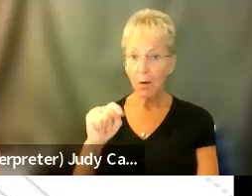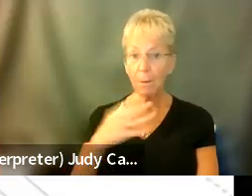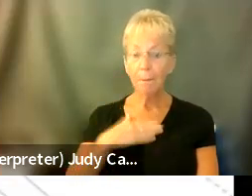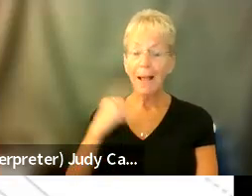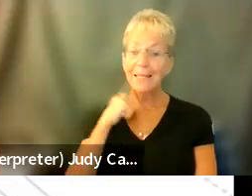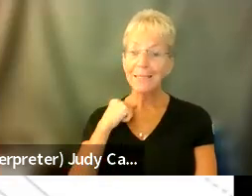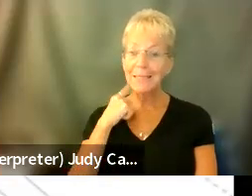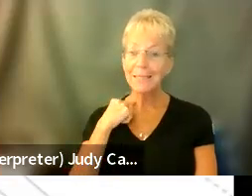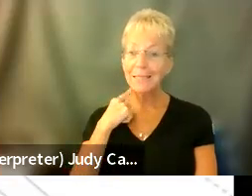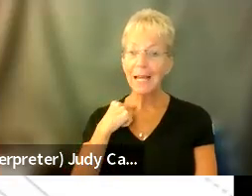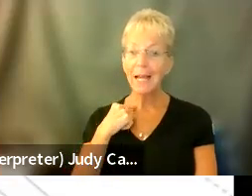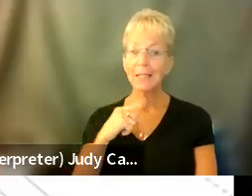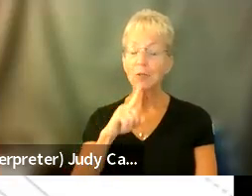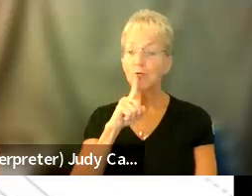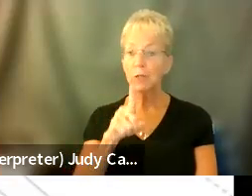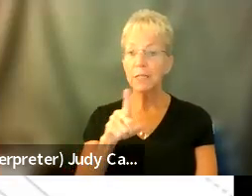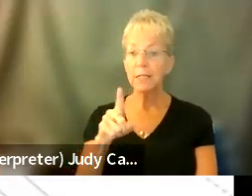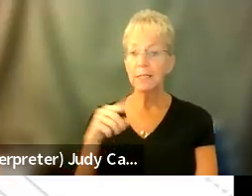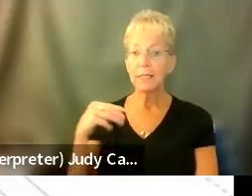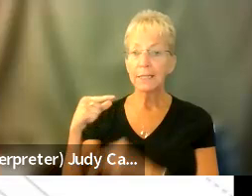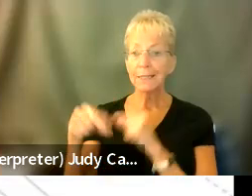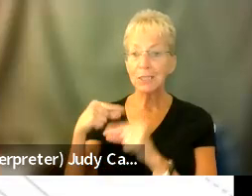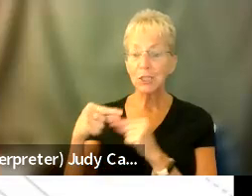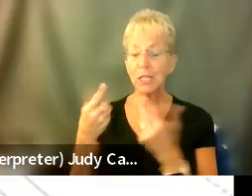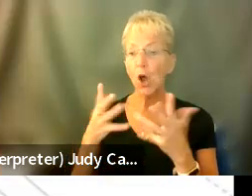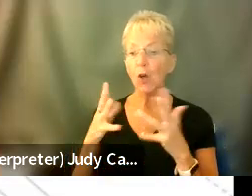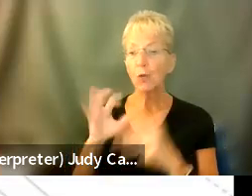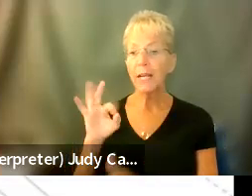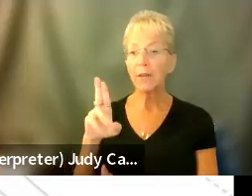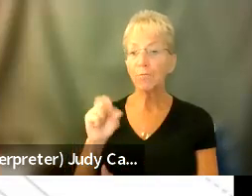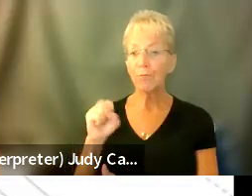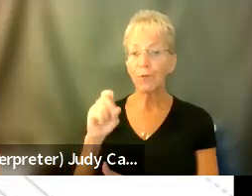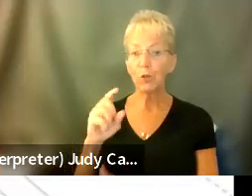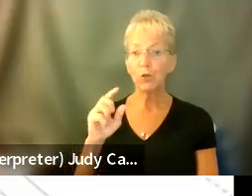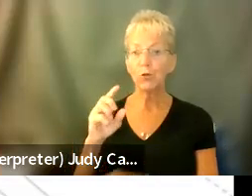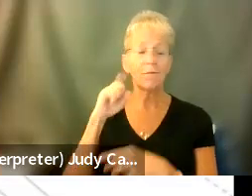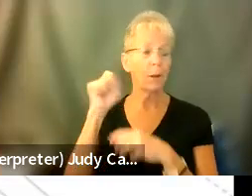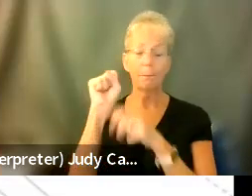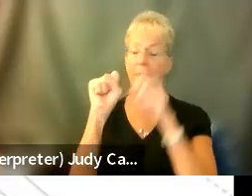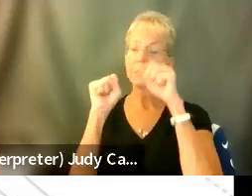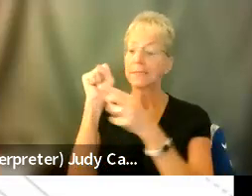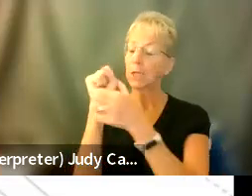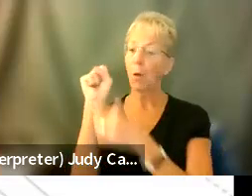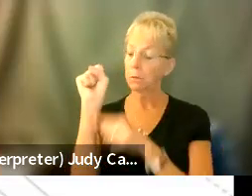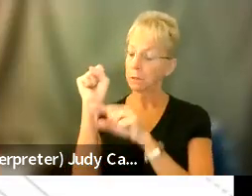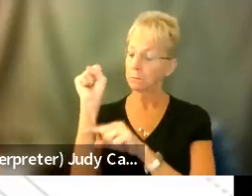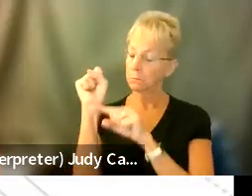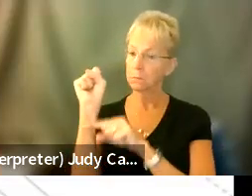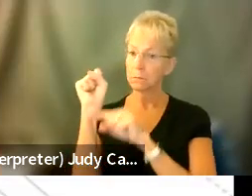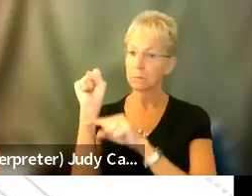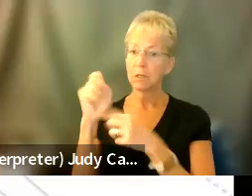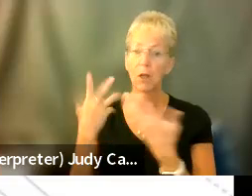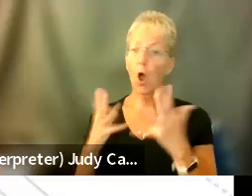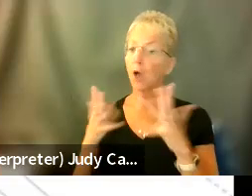actually congenitally fused from the skull, the base of my skull to the first vertebrae.